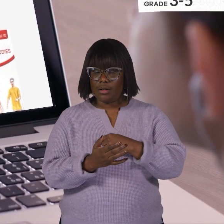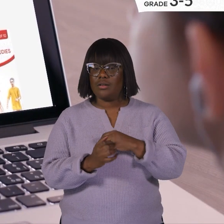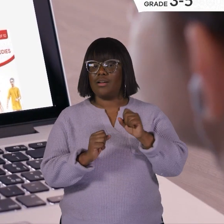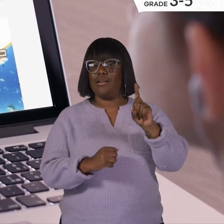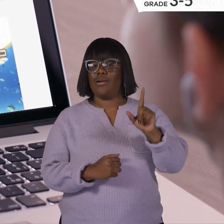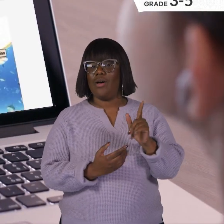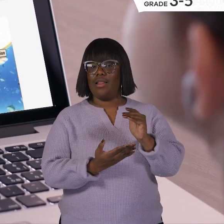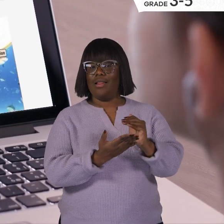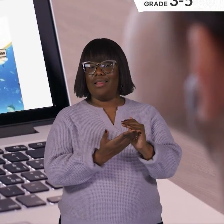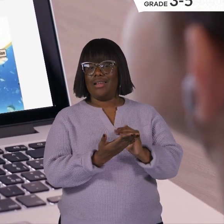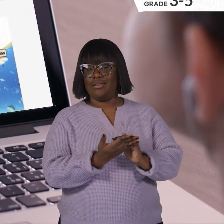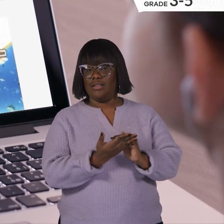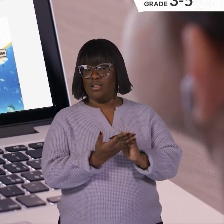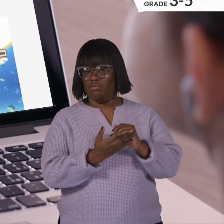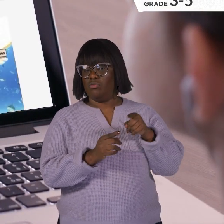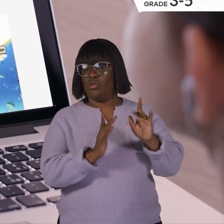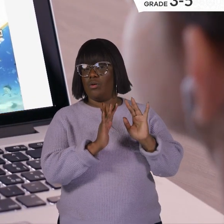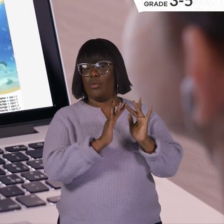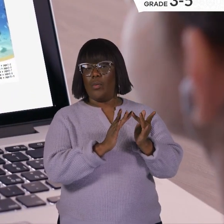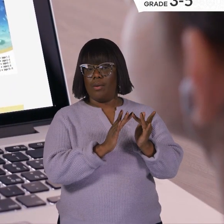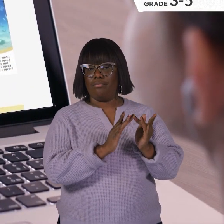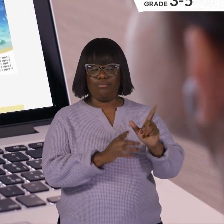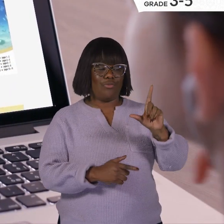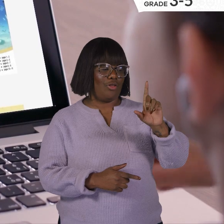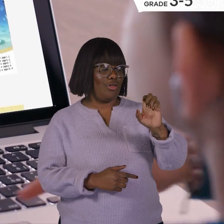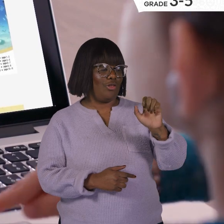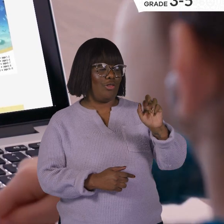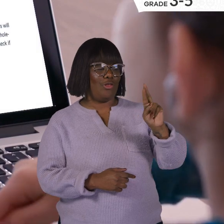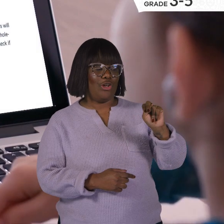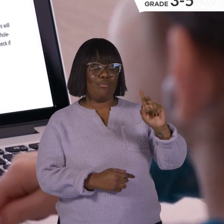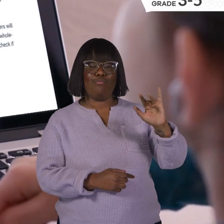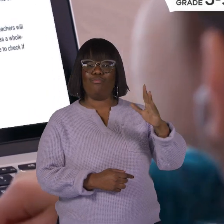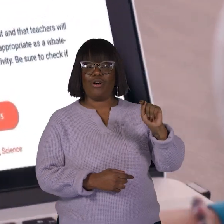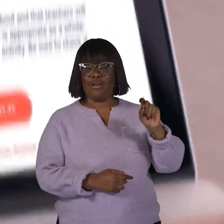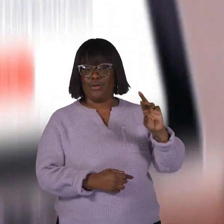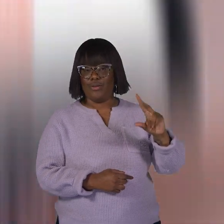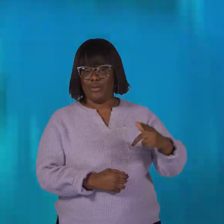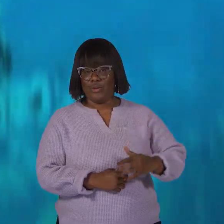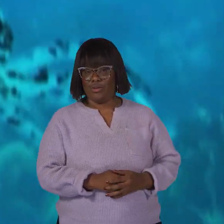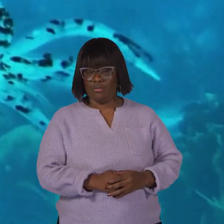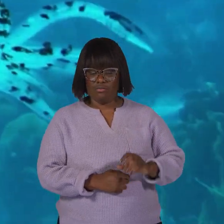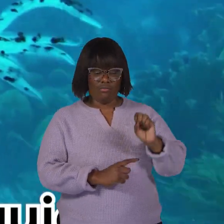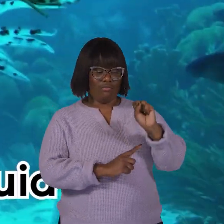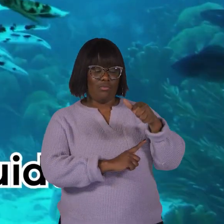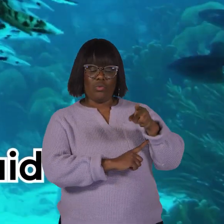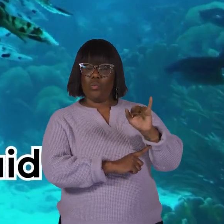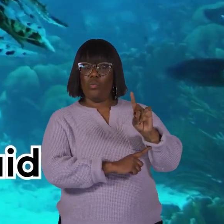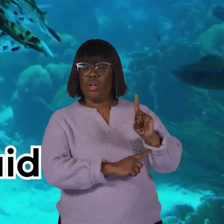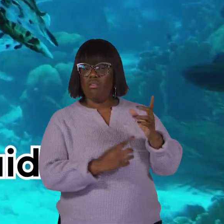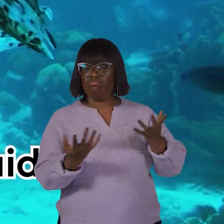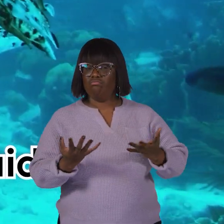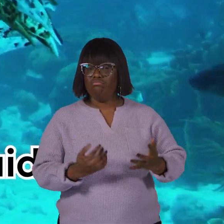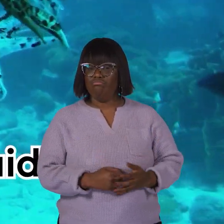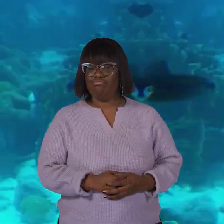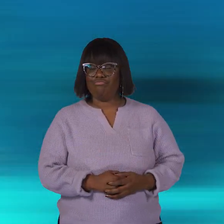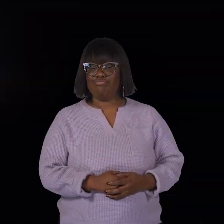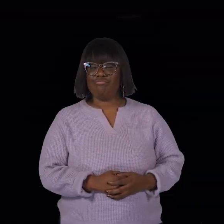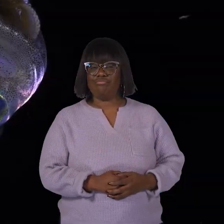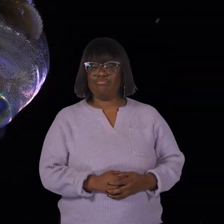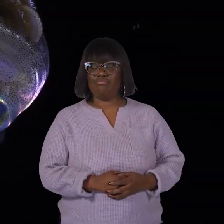with us, you can download this lesson plan from our website, learnbrite.org. What is a squid?